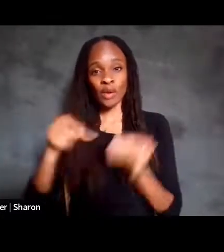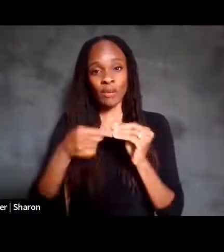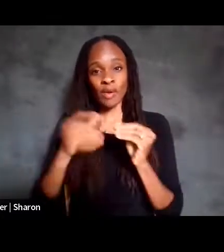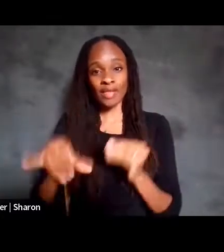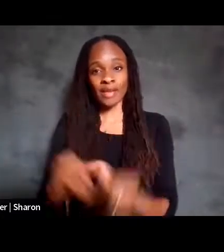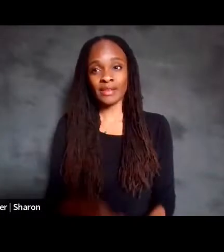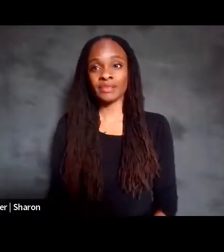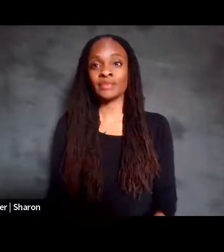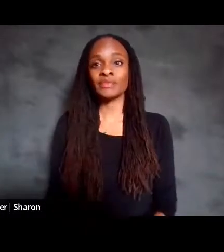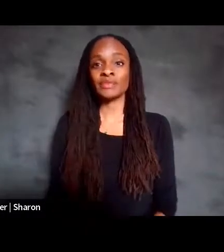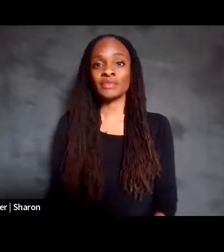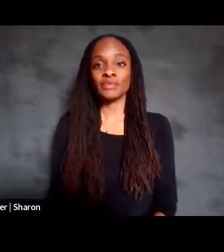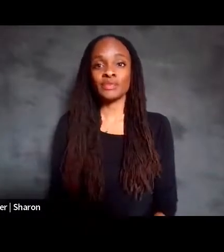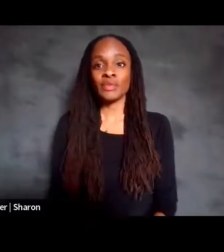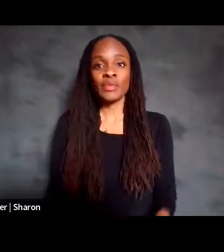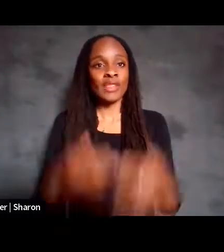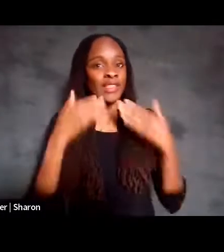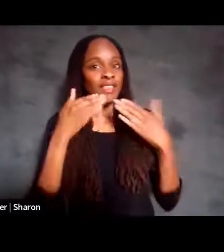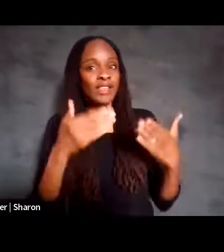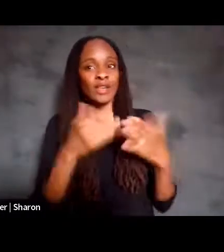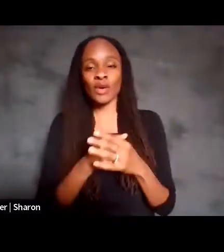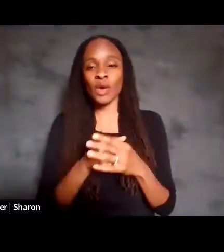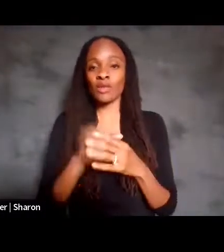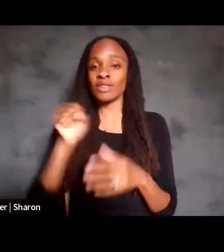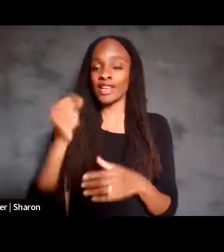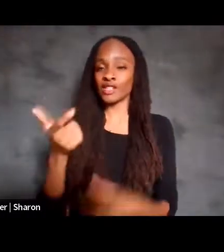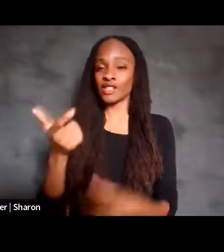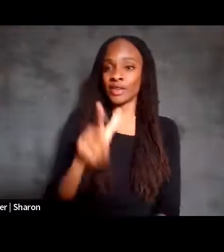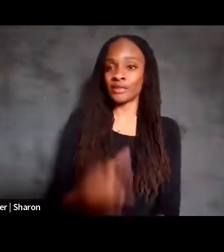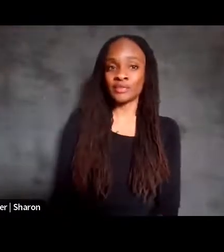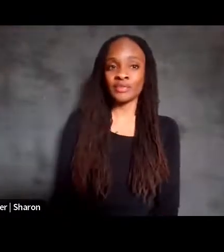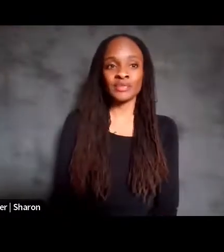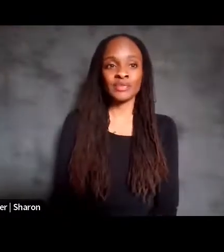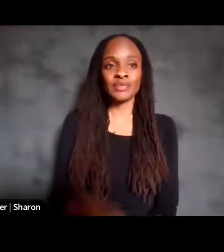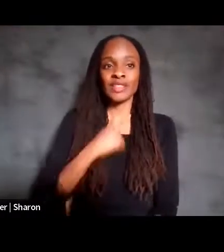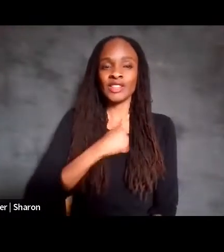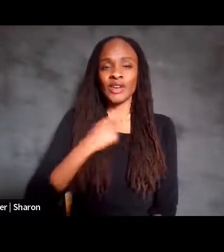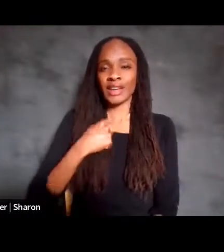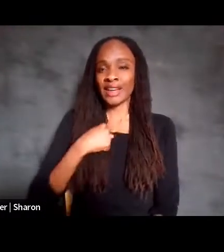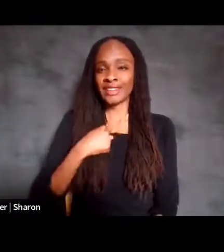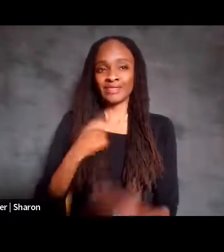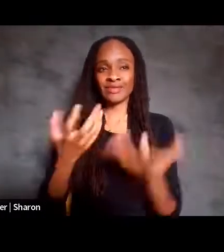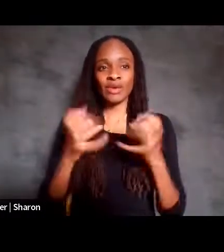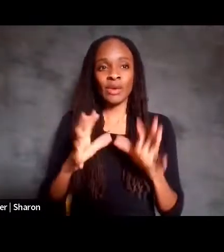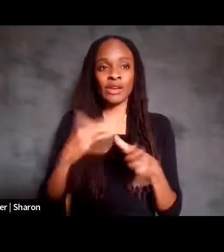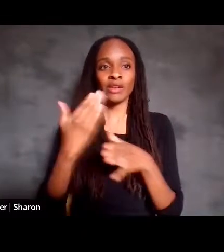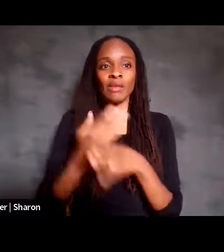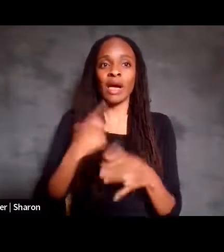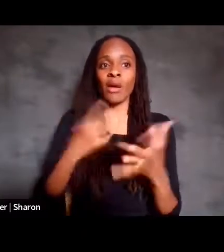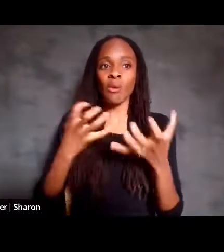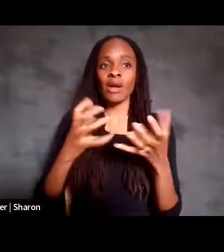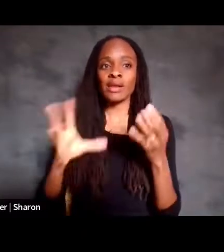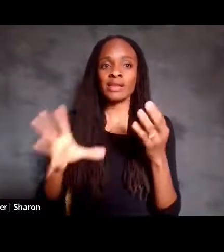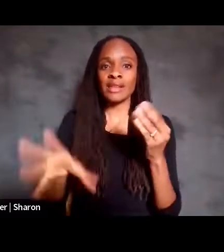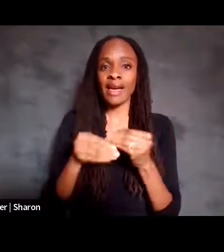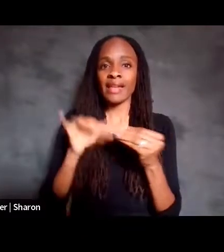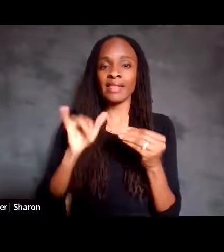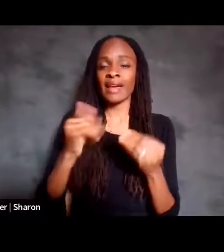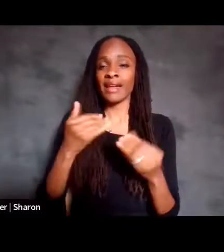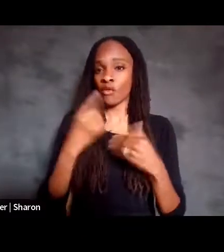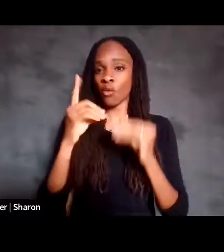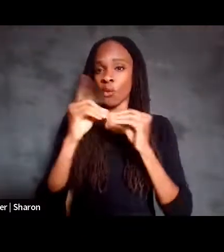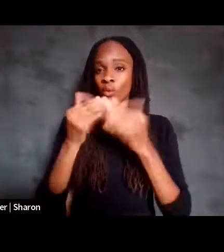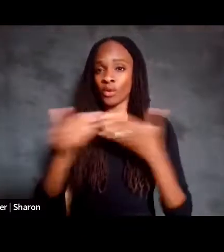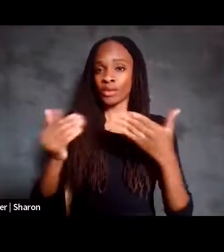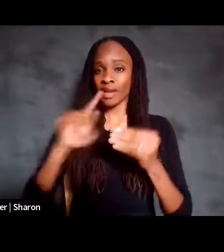Thank you. Yes, go ahead. Sorry, I didn't mean to interrupt. I just want to add this to David again. One more thing about the